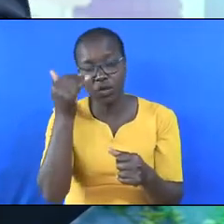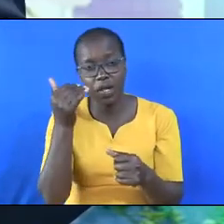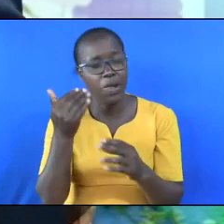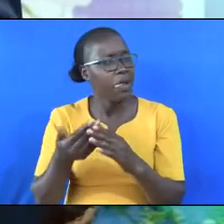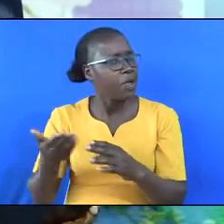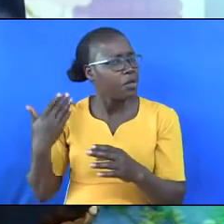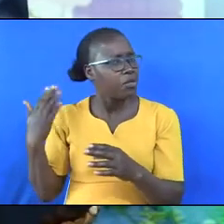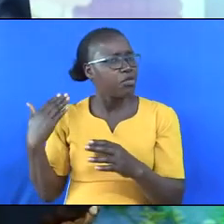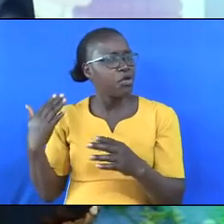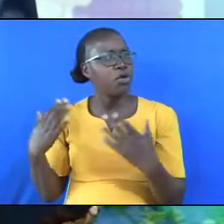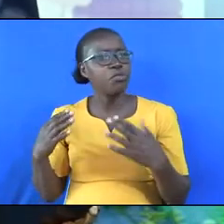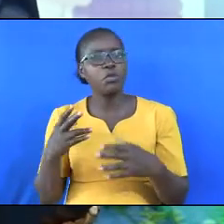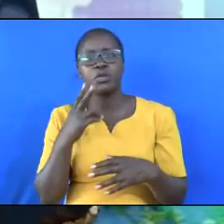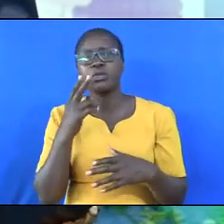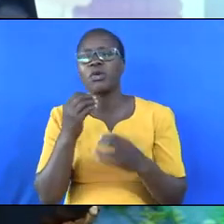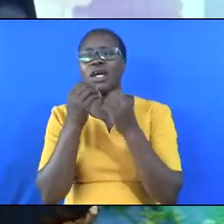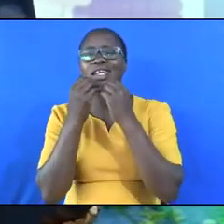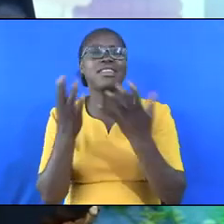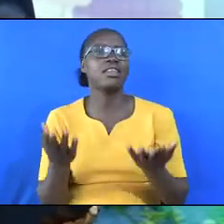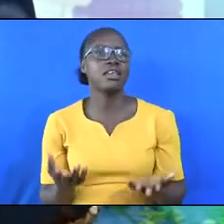back then were not smokers.